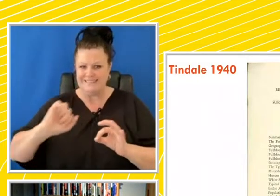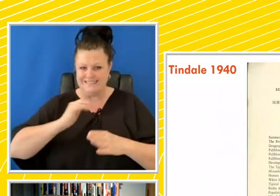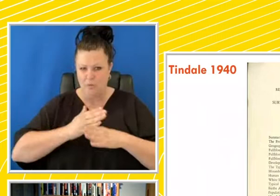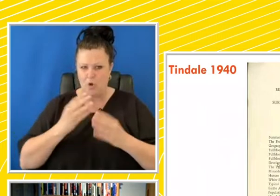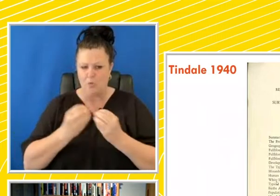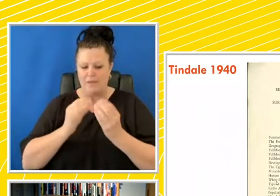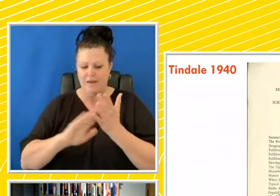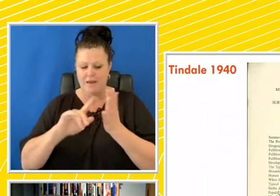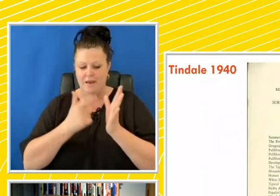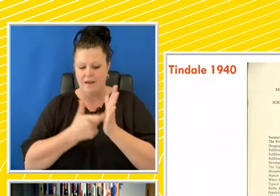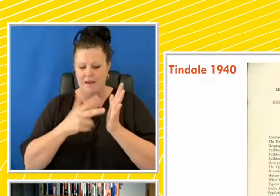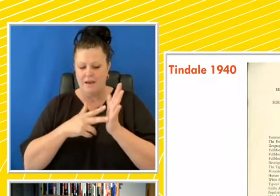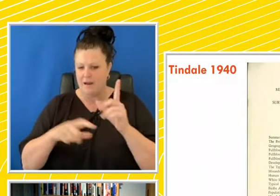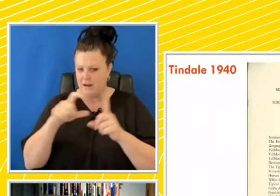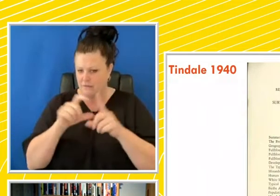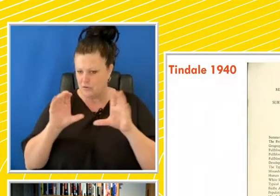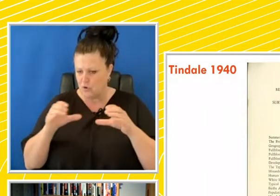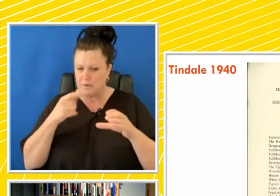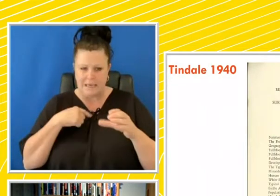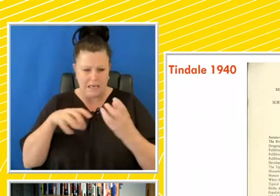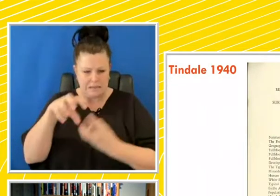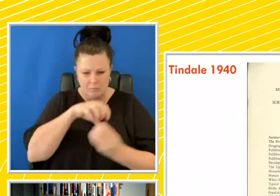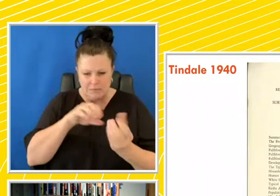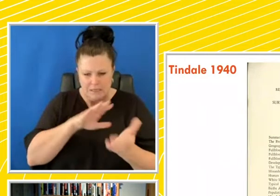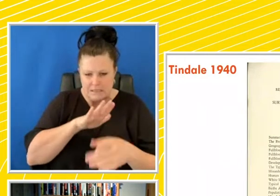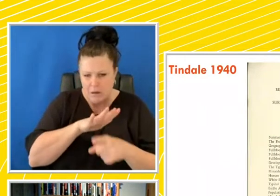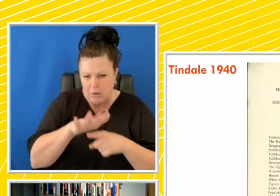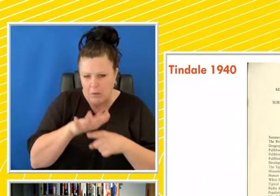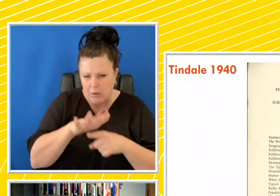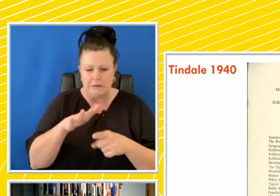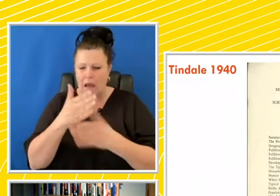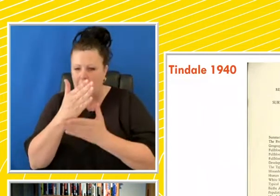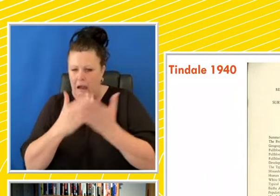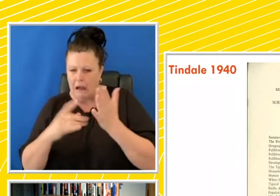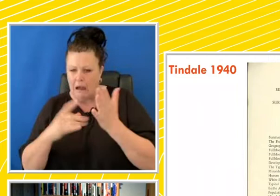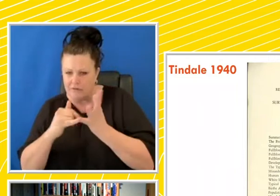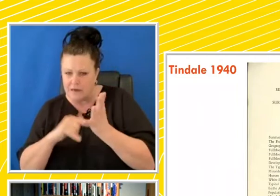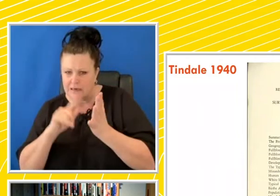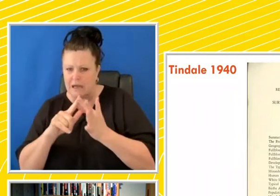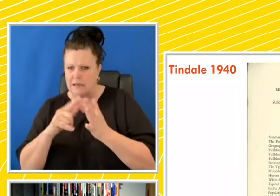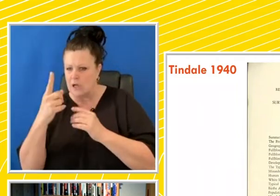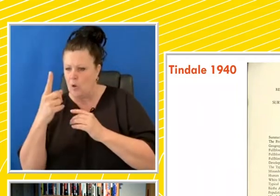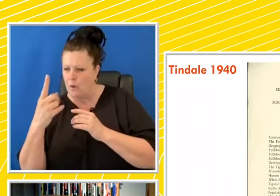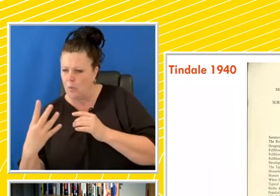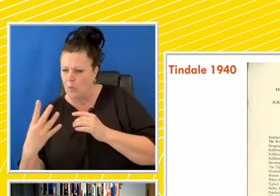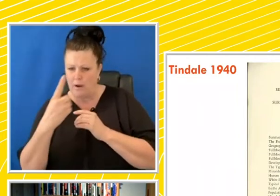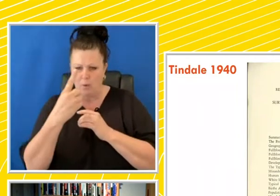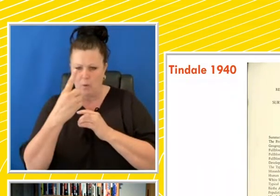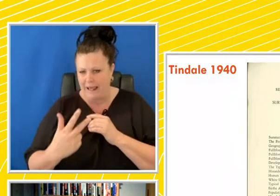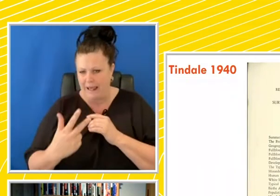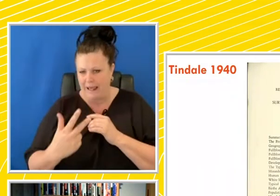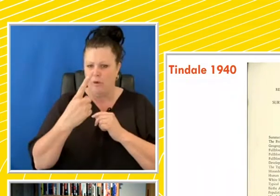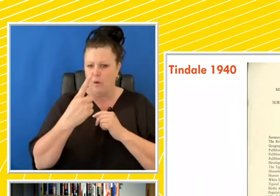Harvard group, this definition of mixed bloods, of half-caste, all this terminology of quarters, one-eighths,